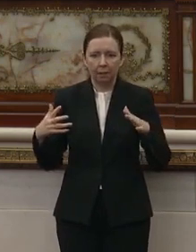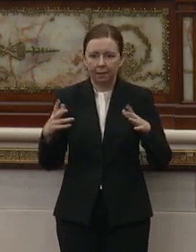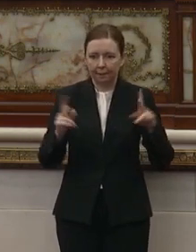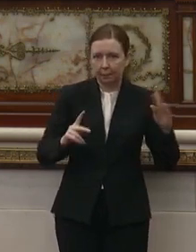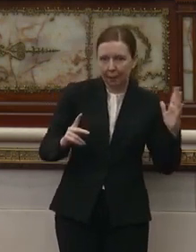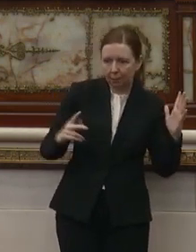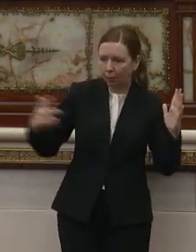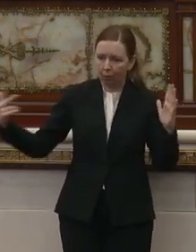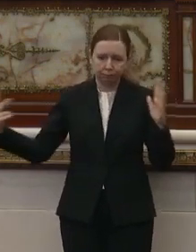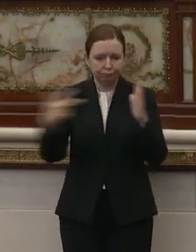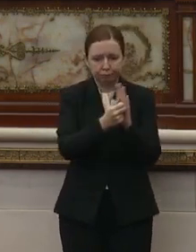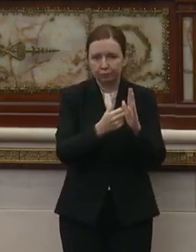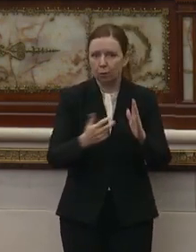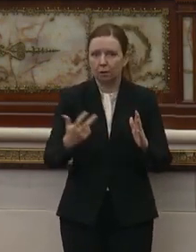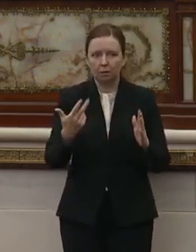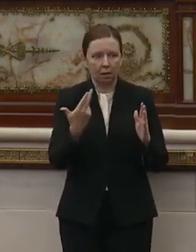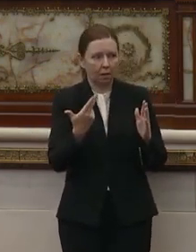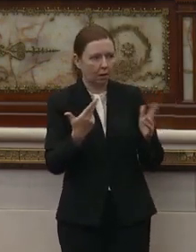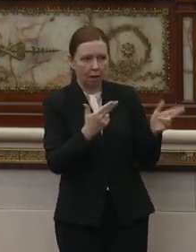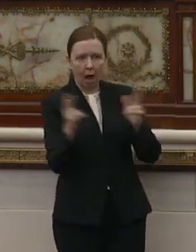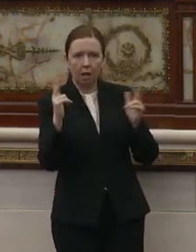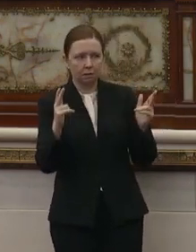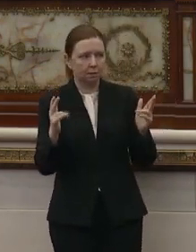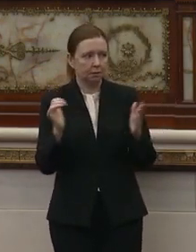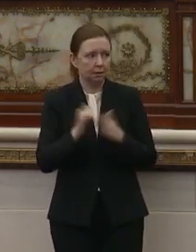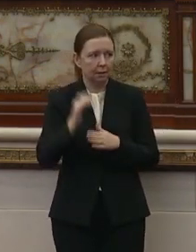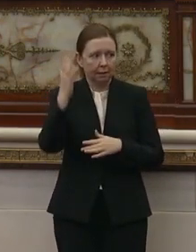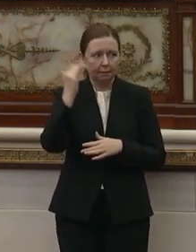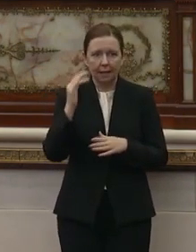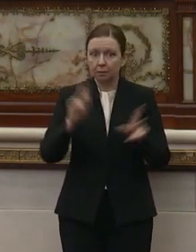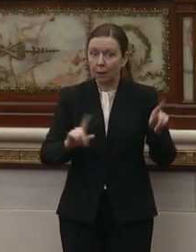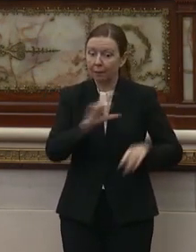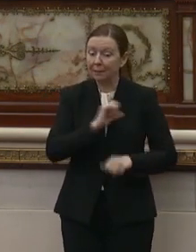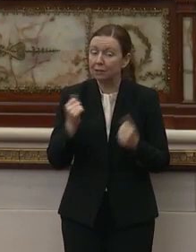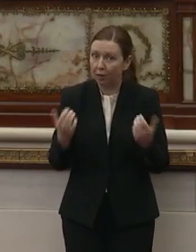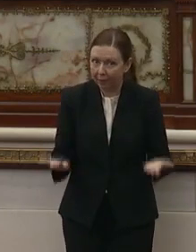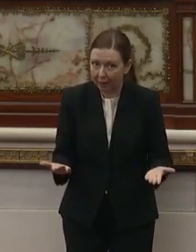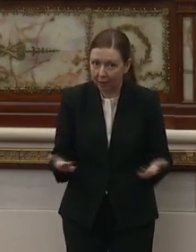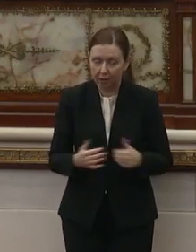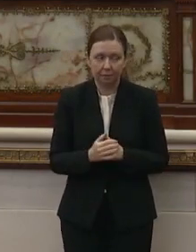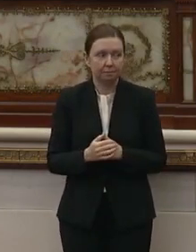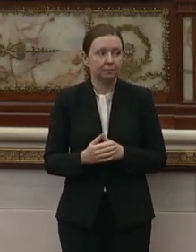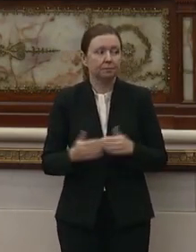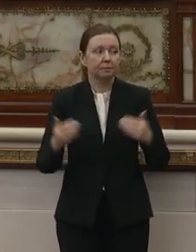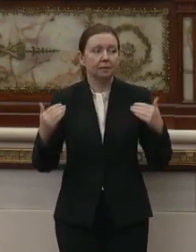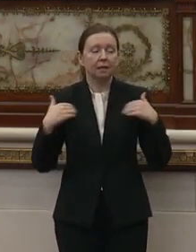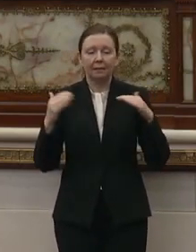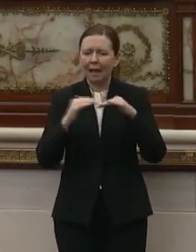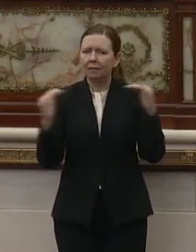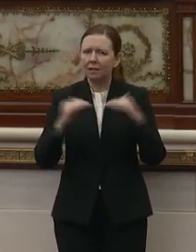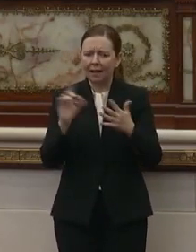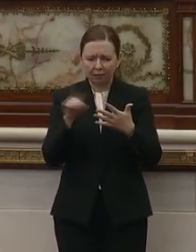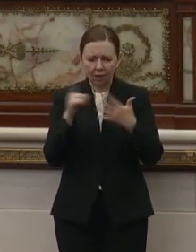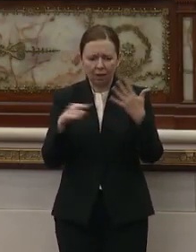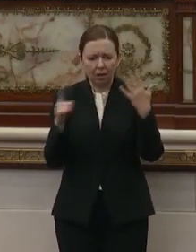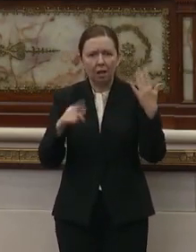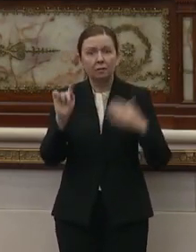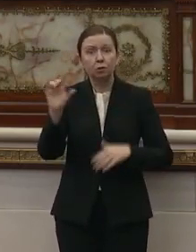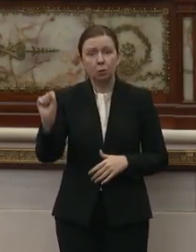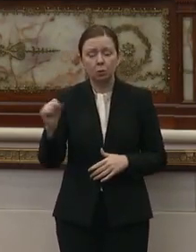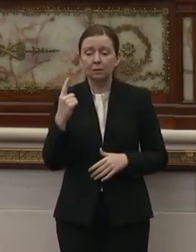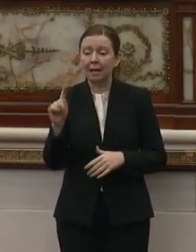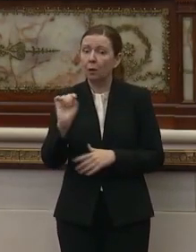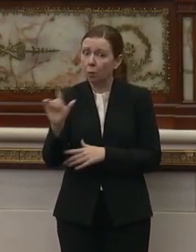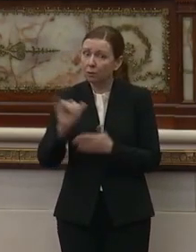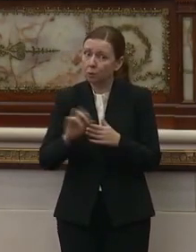protesters or pull out their guns. That's why the police are there. And they have a level of tools. And one of the